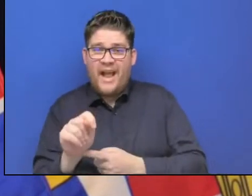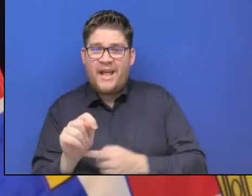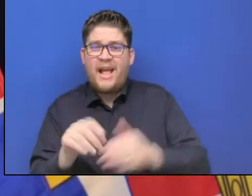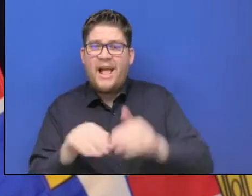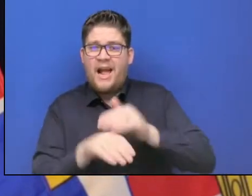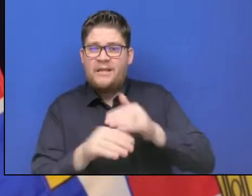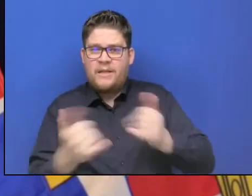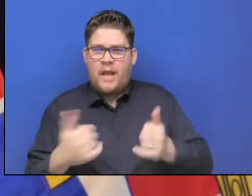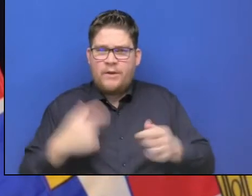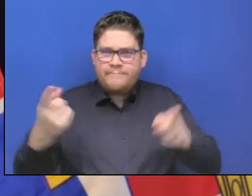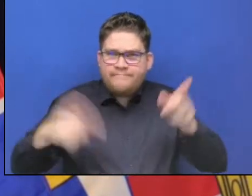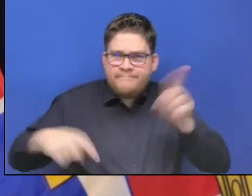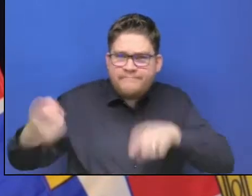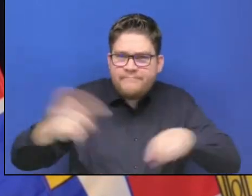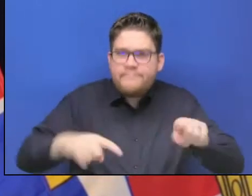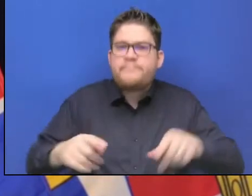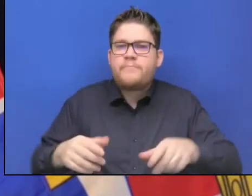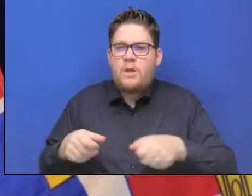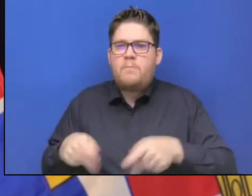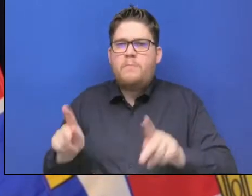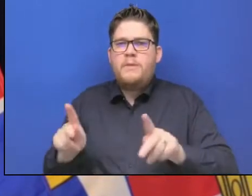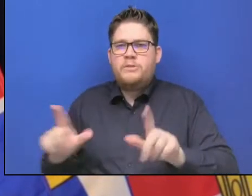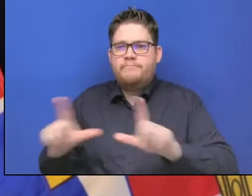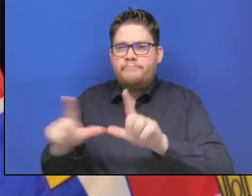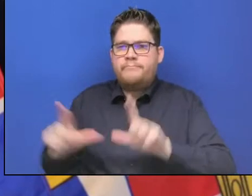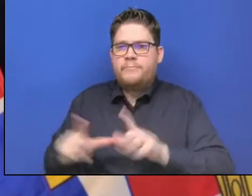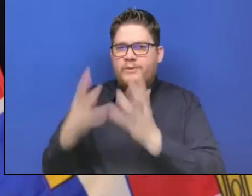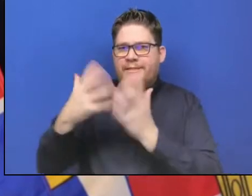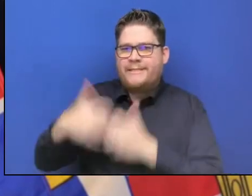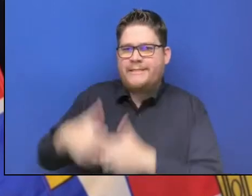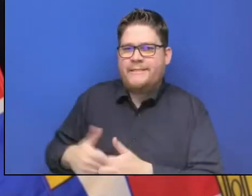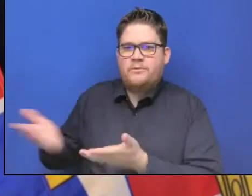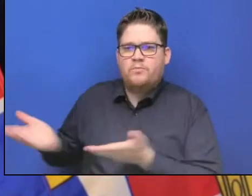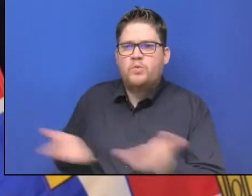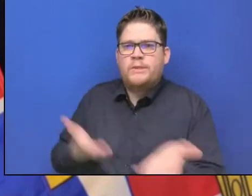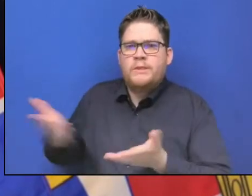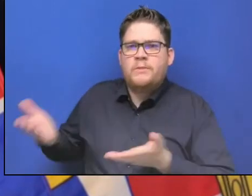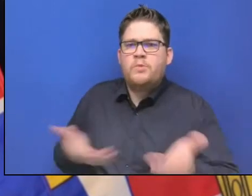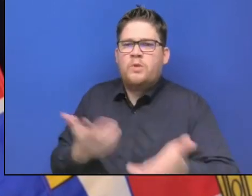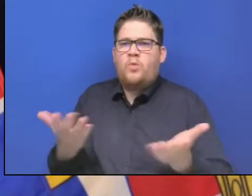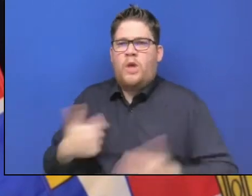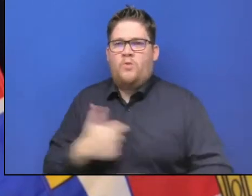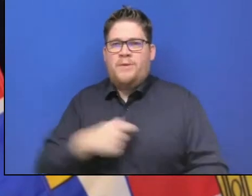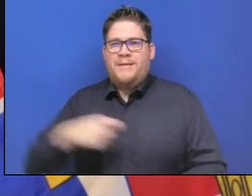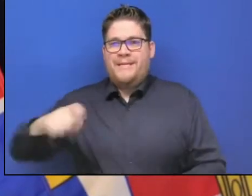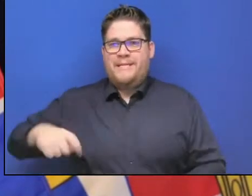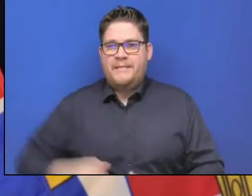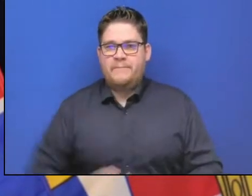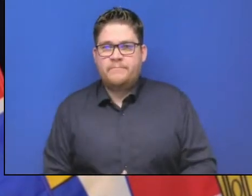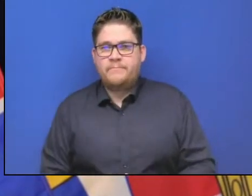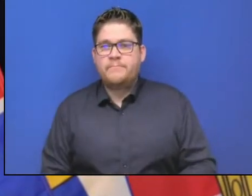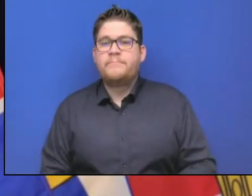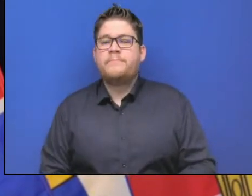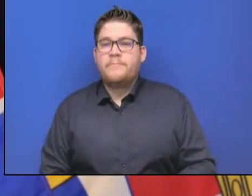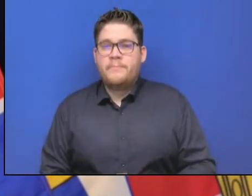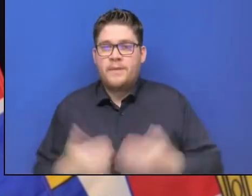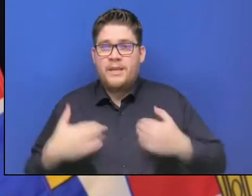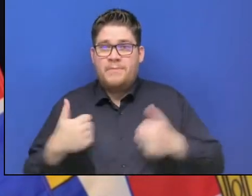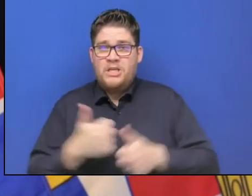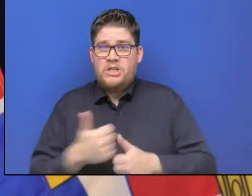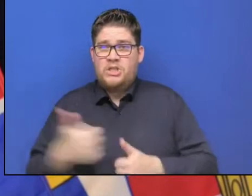are definitely helping secure our supply chain right now. Our ministry staff are supporting ongoing livestock